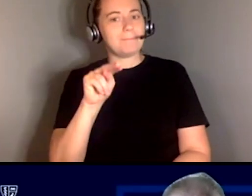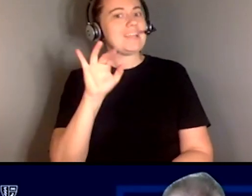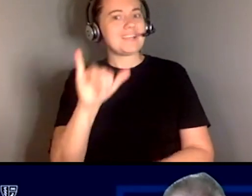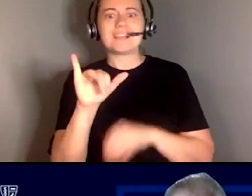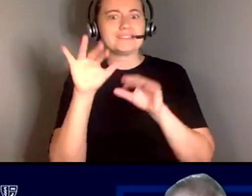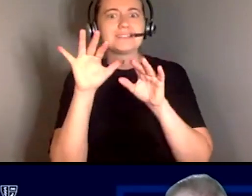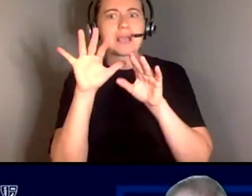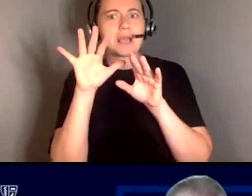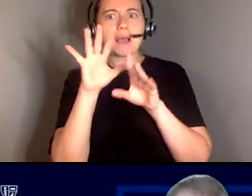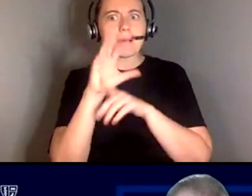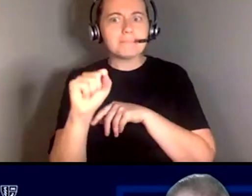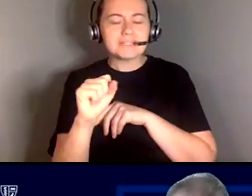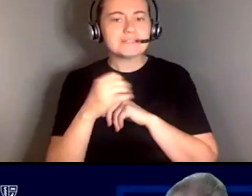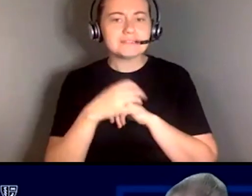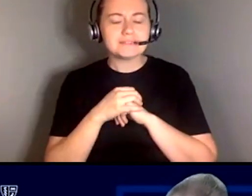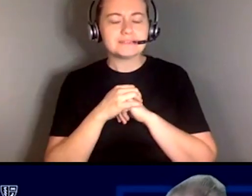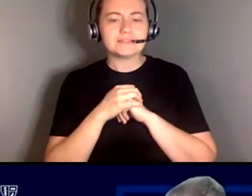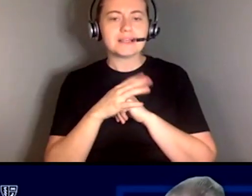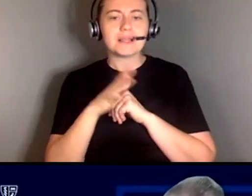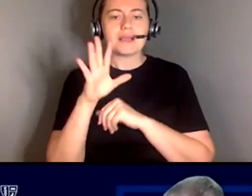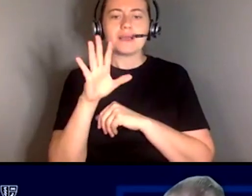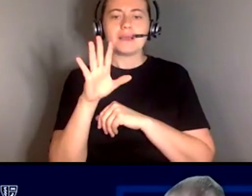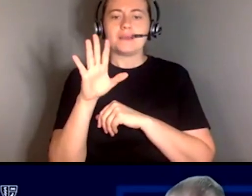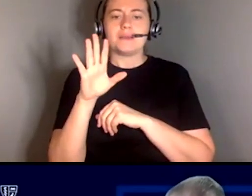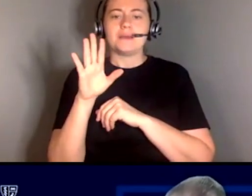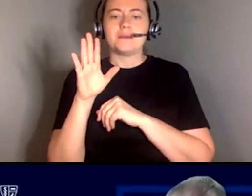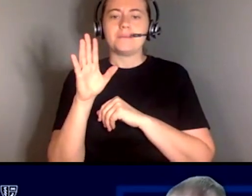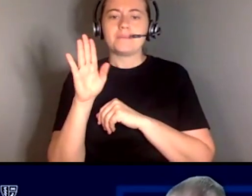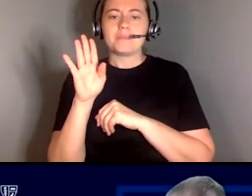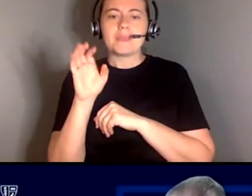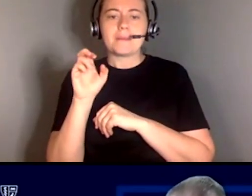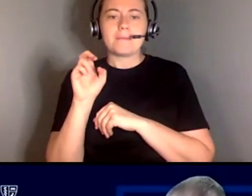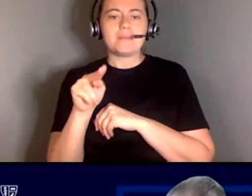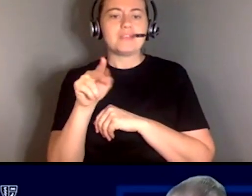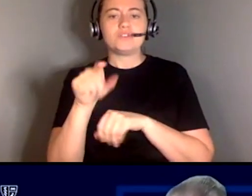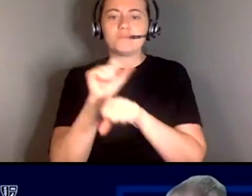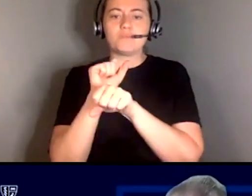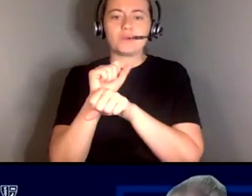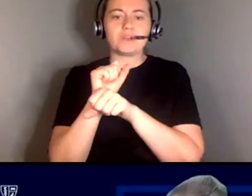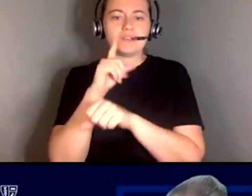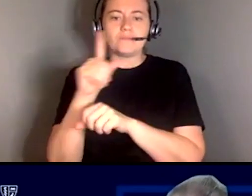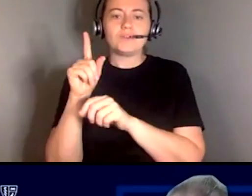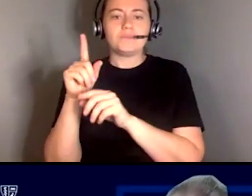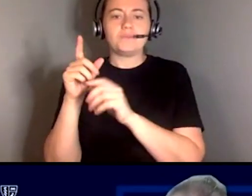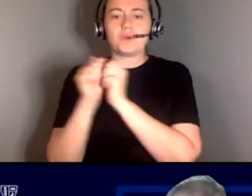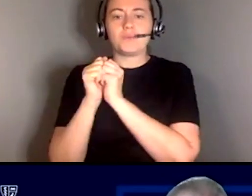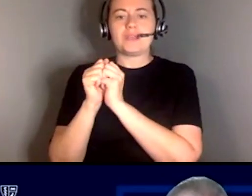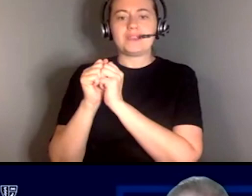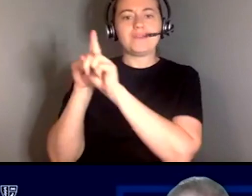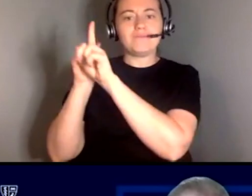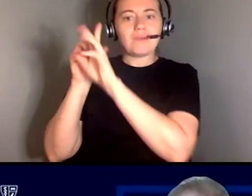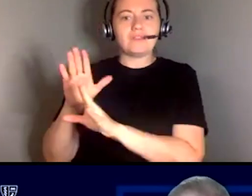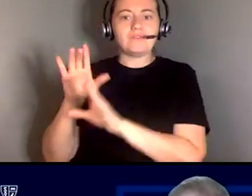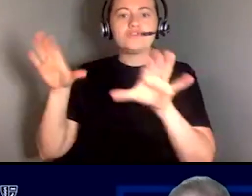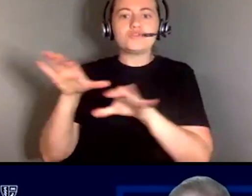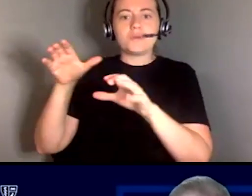like ben has been working with we have a fellow here for 10 weeks who is doing a fully immersive